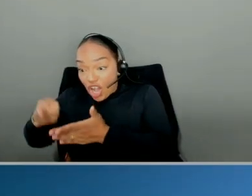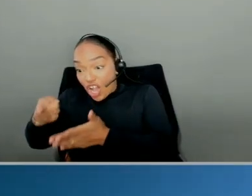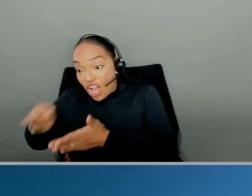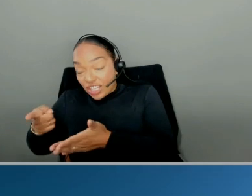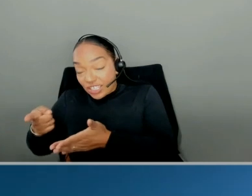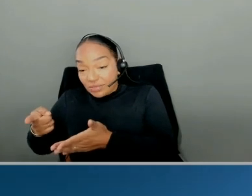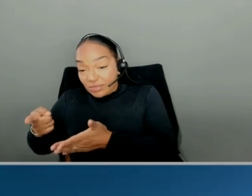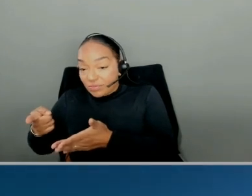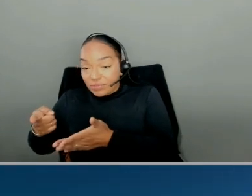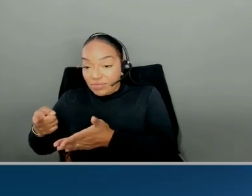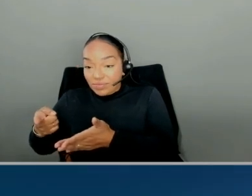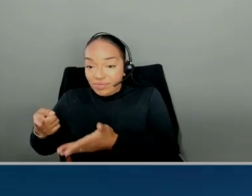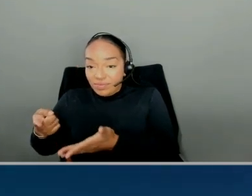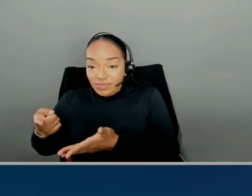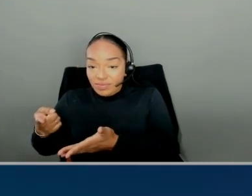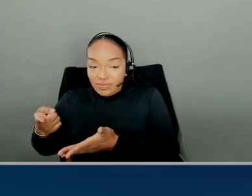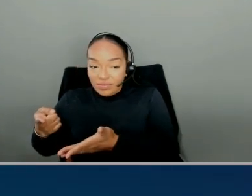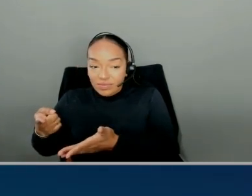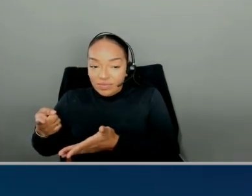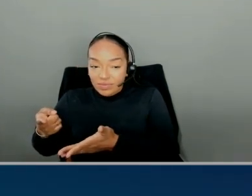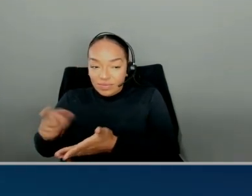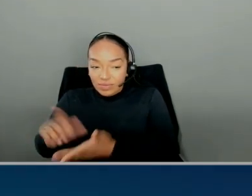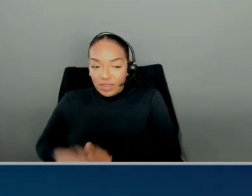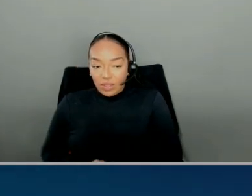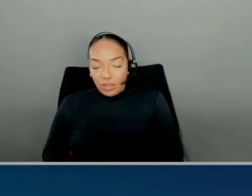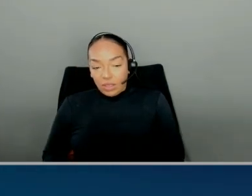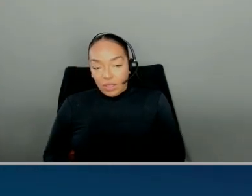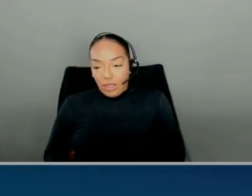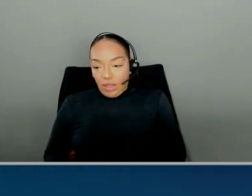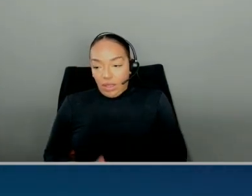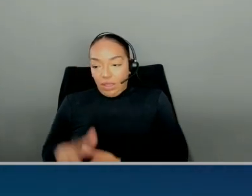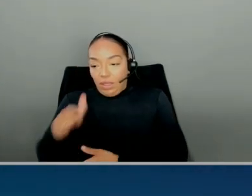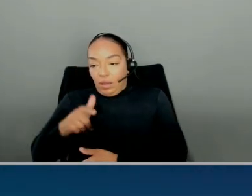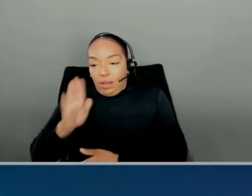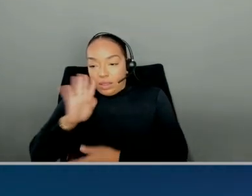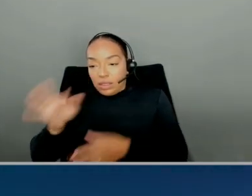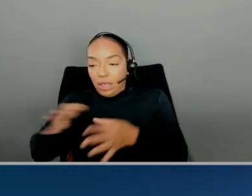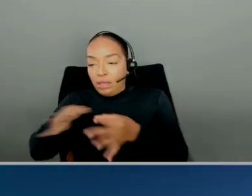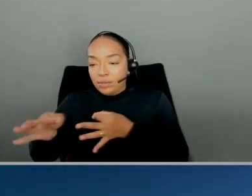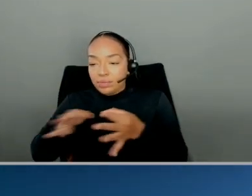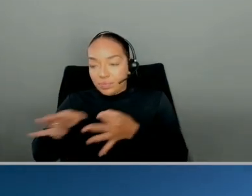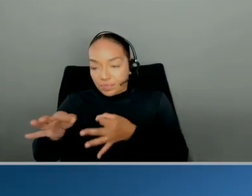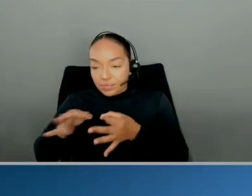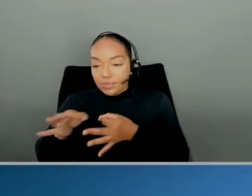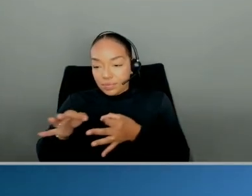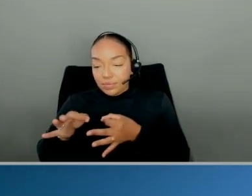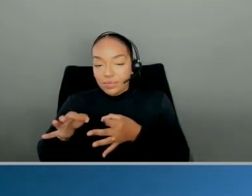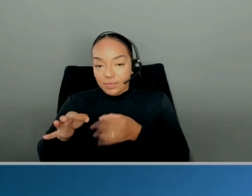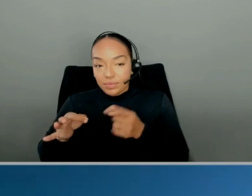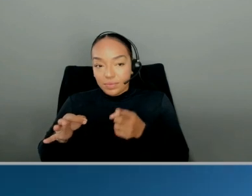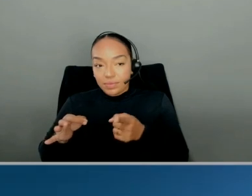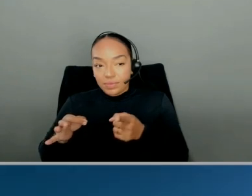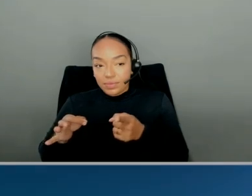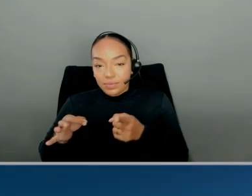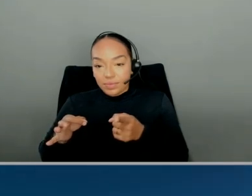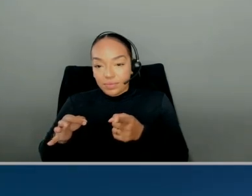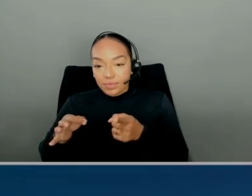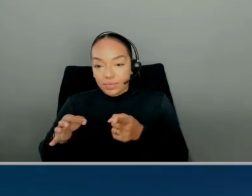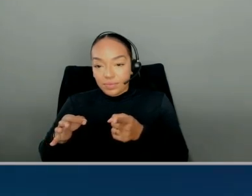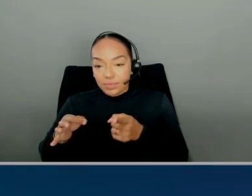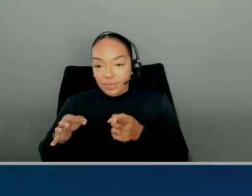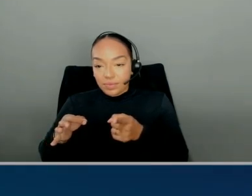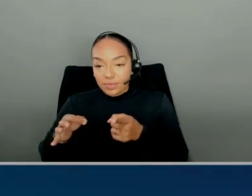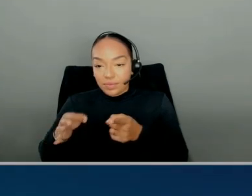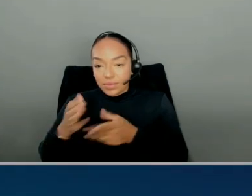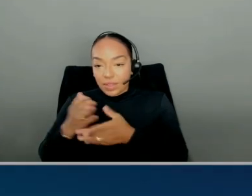I think it is actually exponential to the power of 20 here, right? Versus exponential to the power of 12